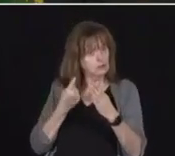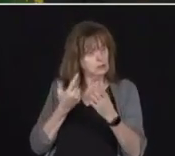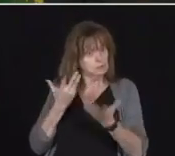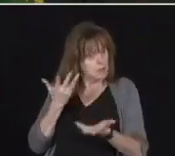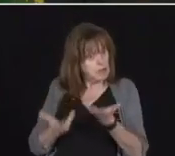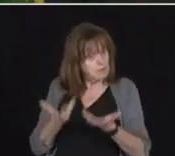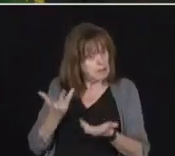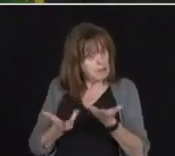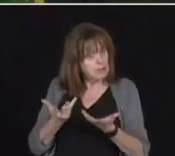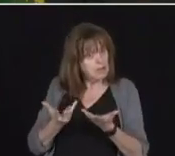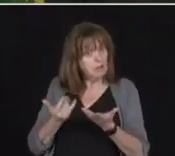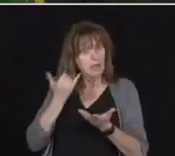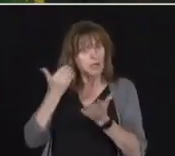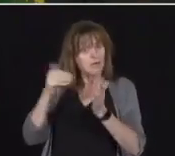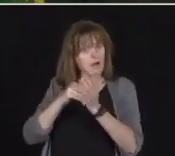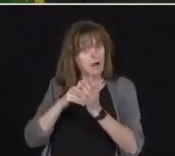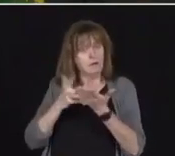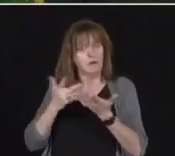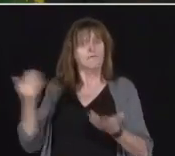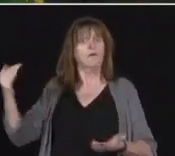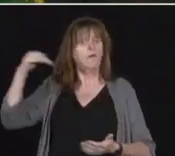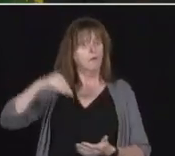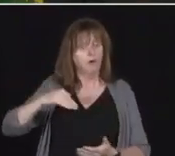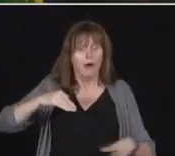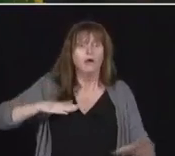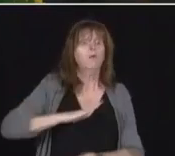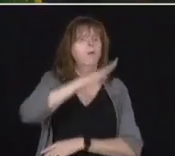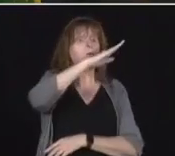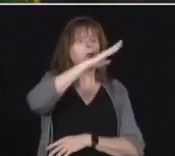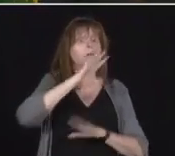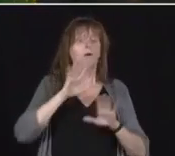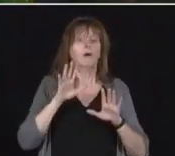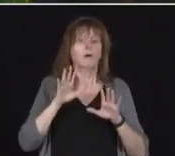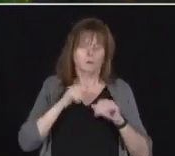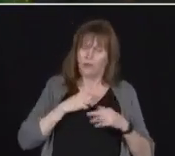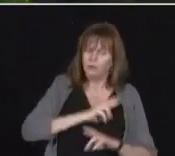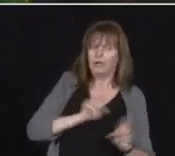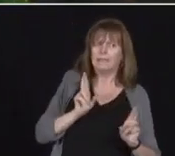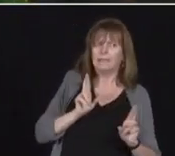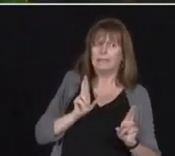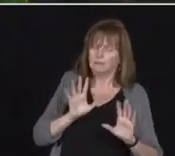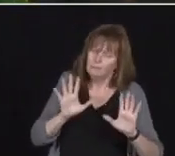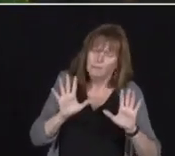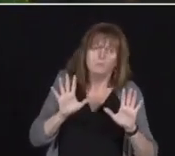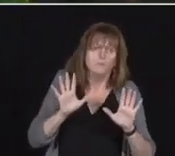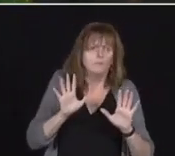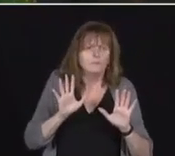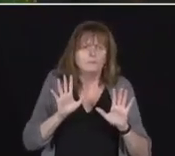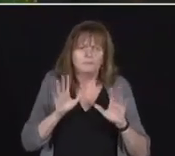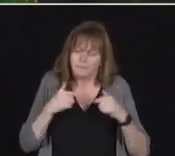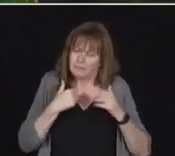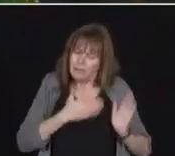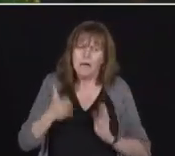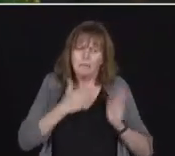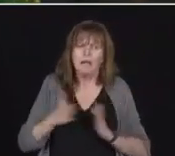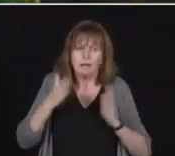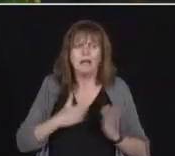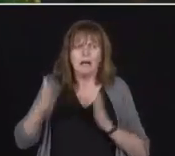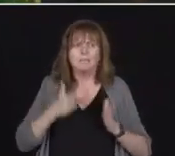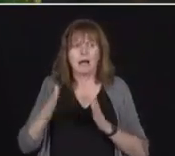other types of challenges that we have to be ready for in the government. And we are planning for those eventualities. It's why today,